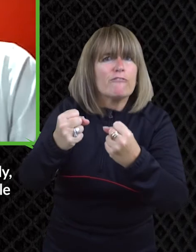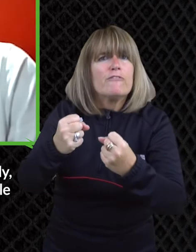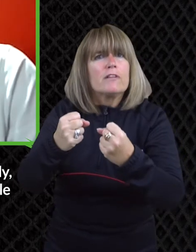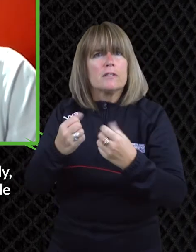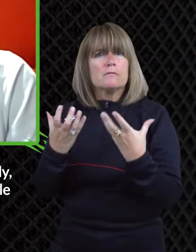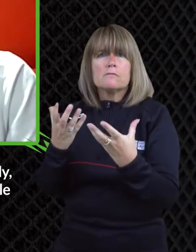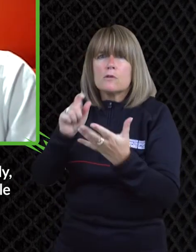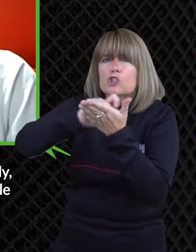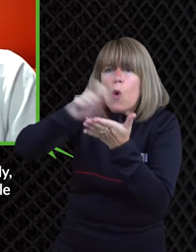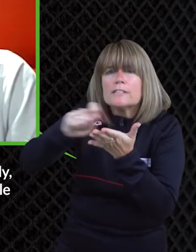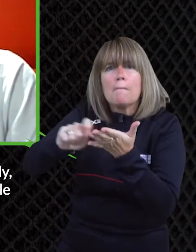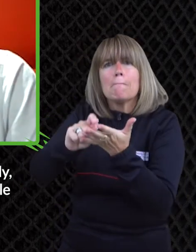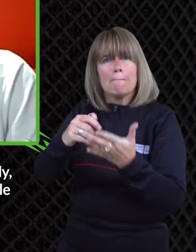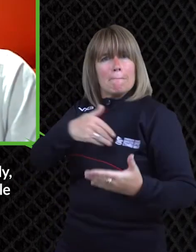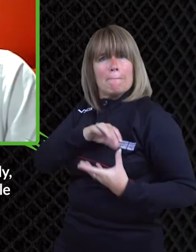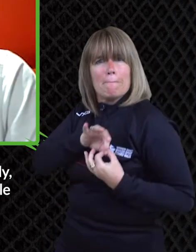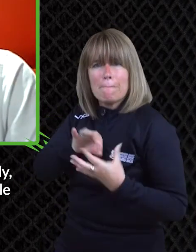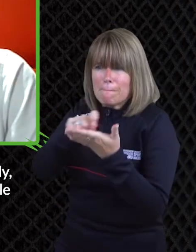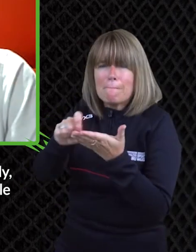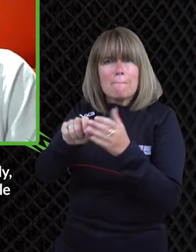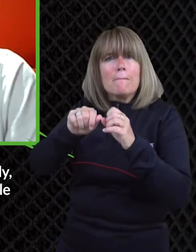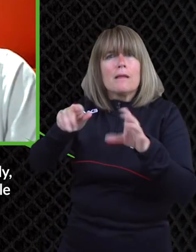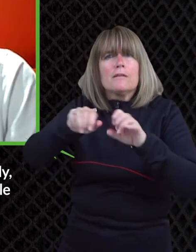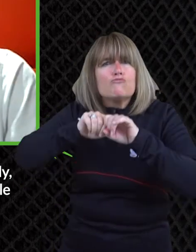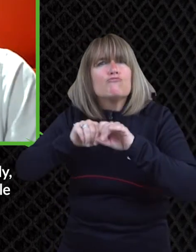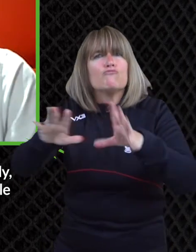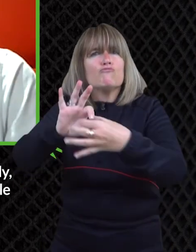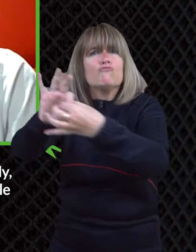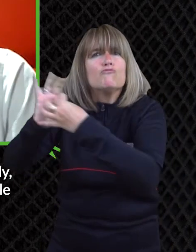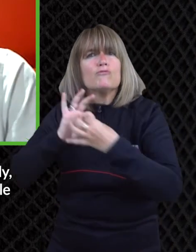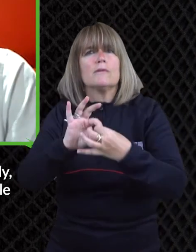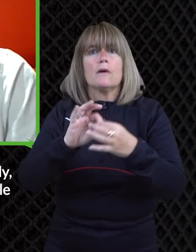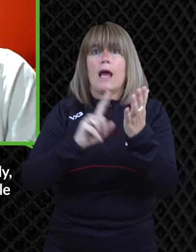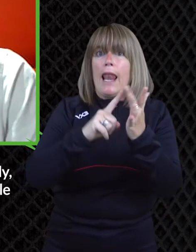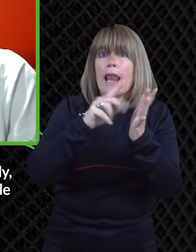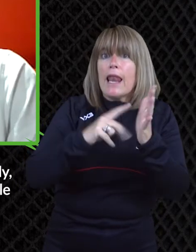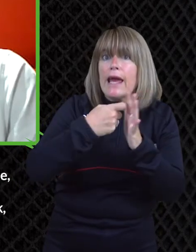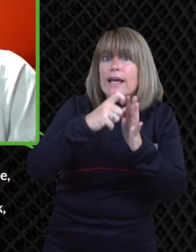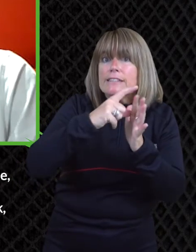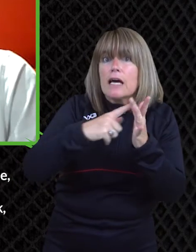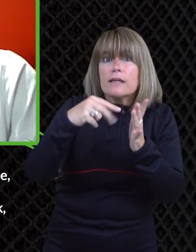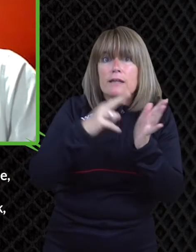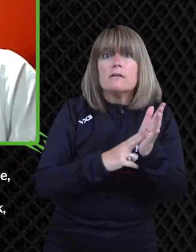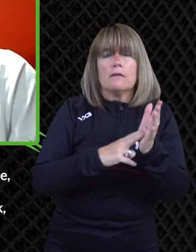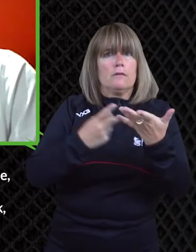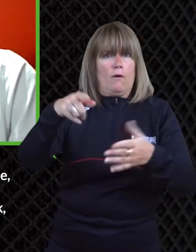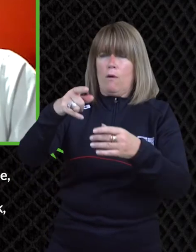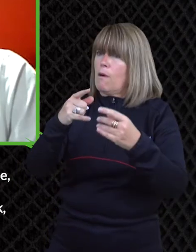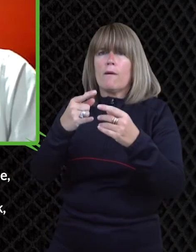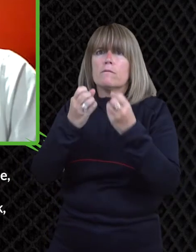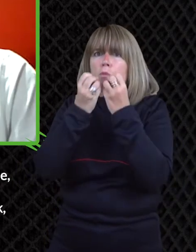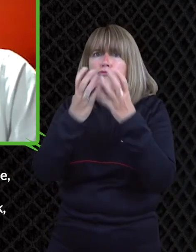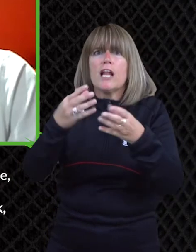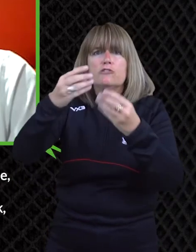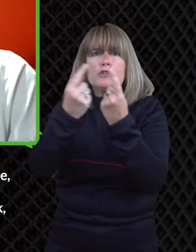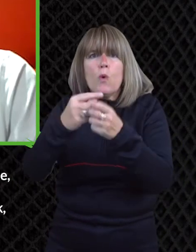people care um come come come to that interview or or meeting with with with with the reason um in terms of you know getting into journalism i think